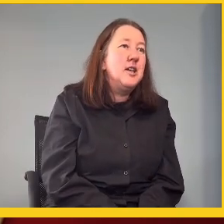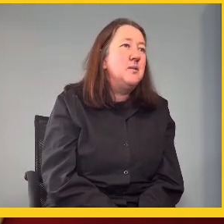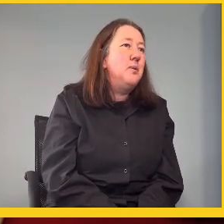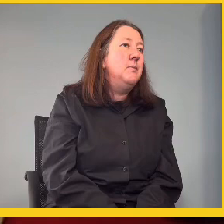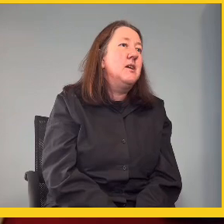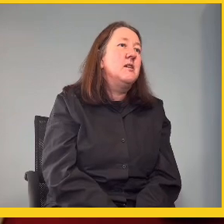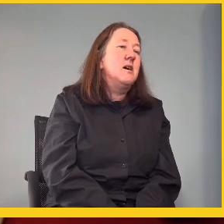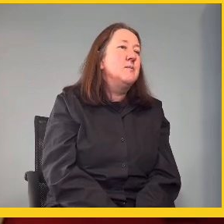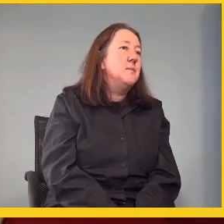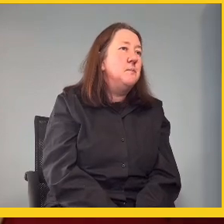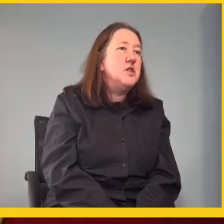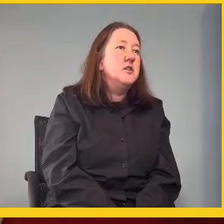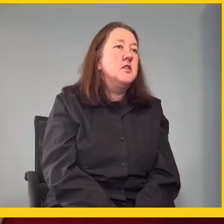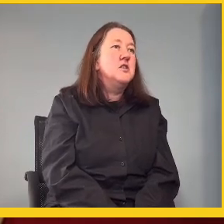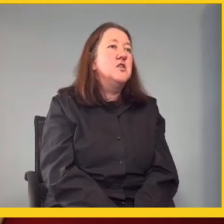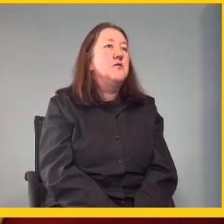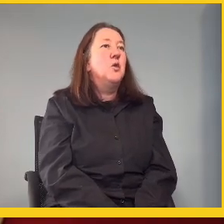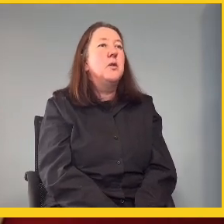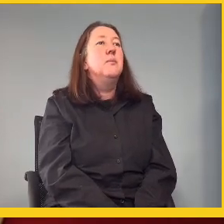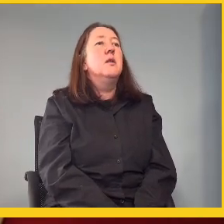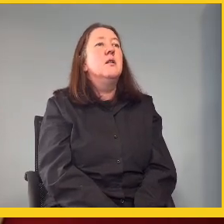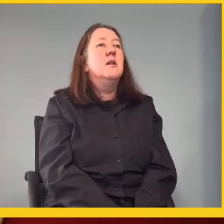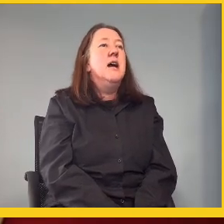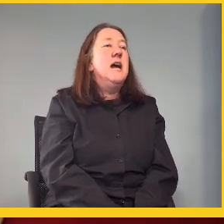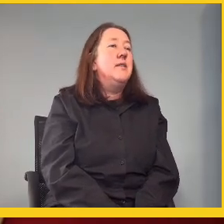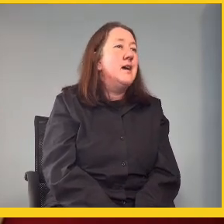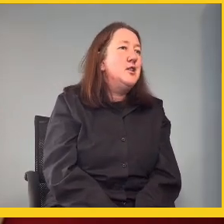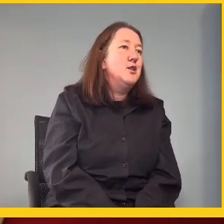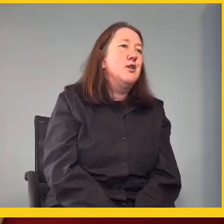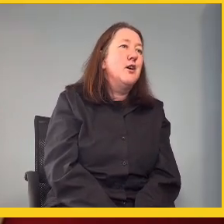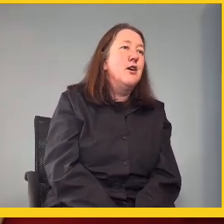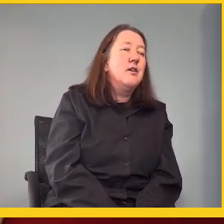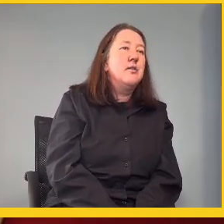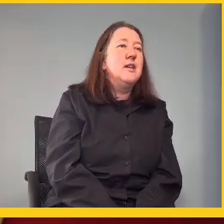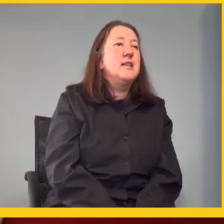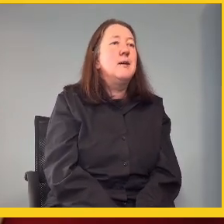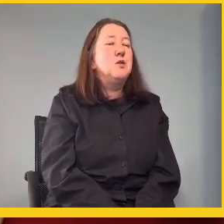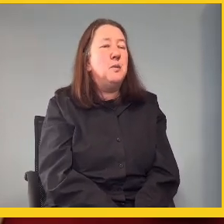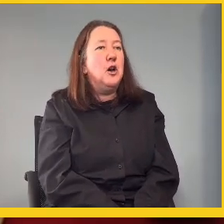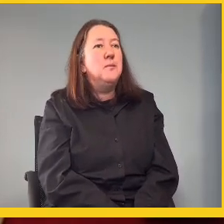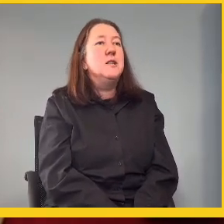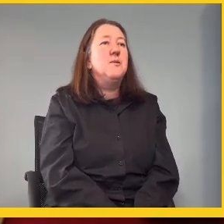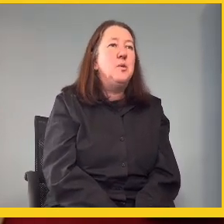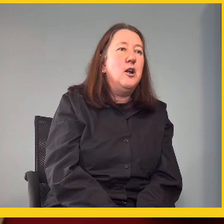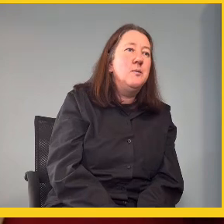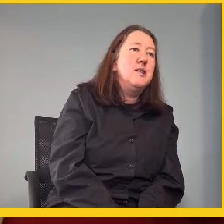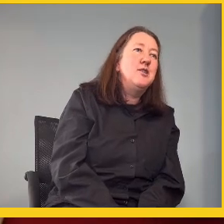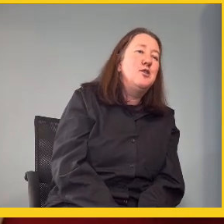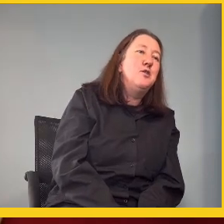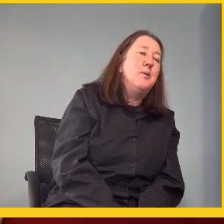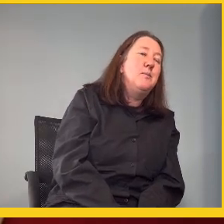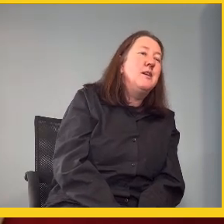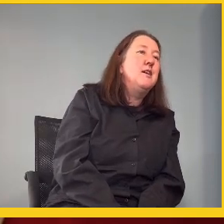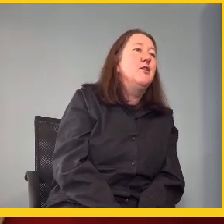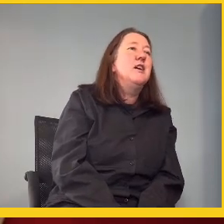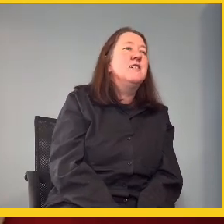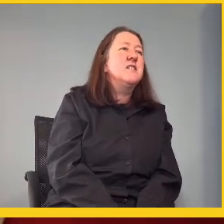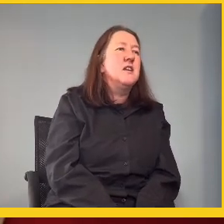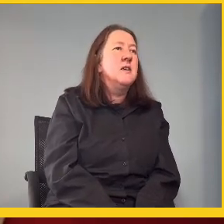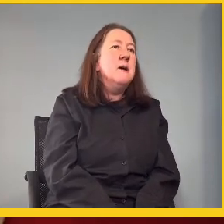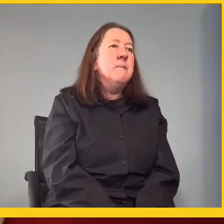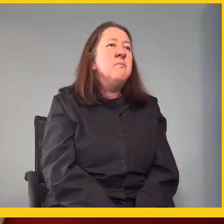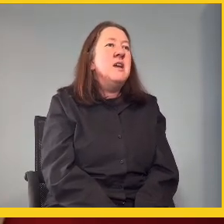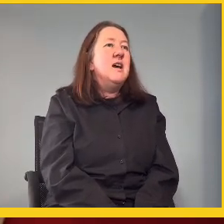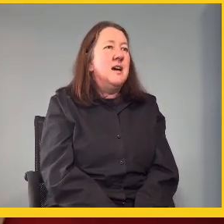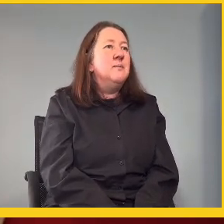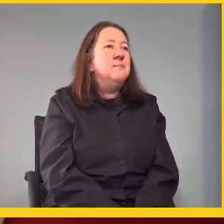so I had to get public submissions for the bill, that took long, he came to Parliament, and Parliament had to do public hearings,